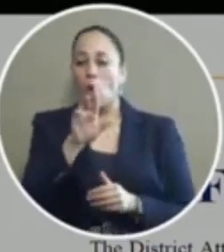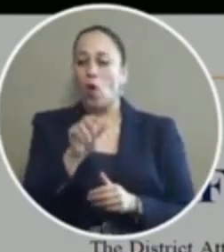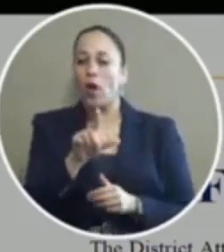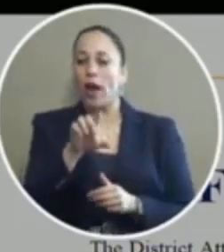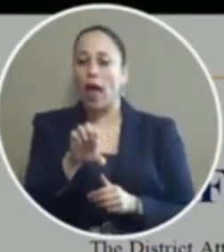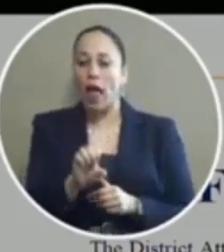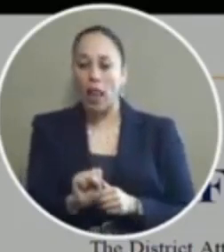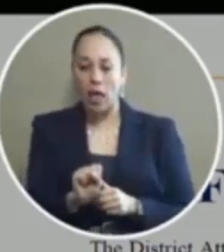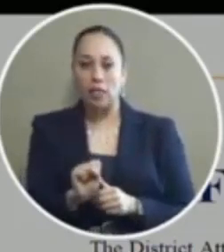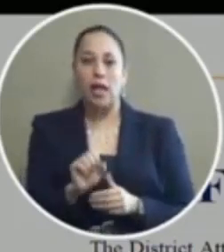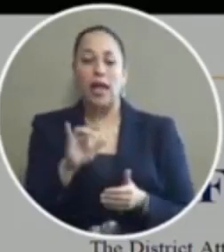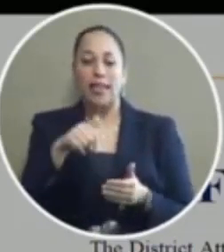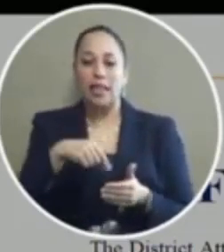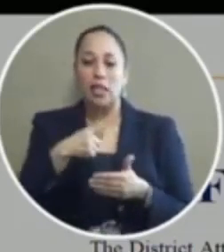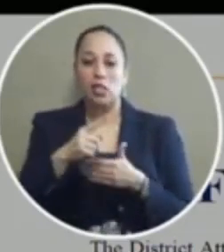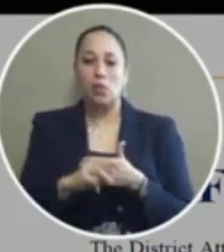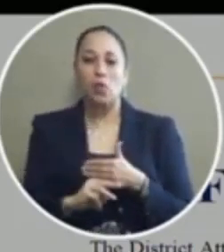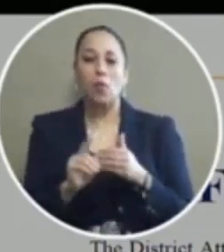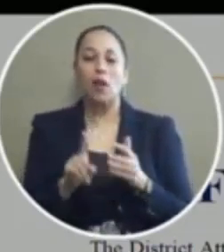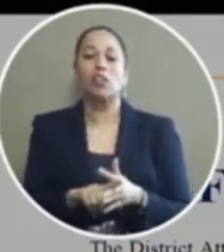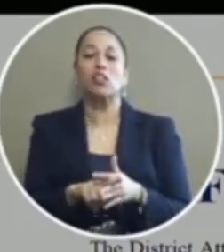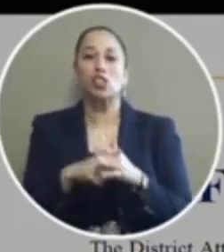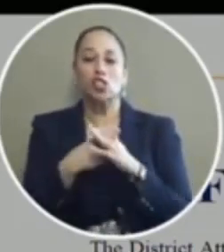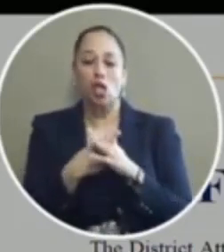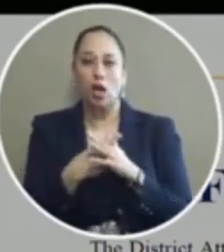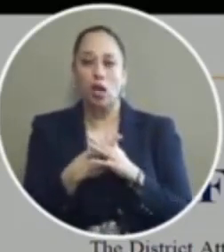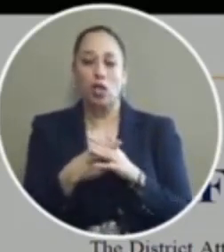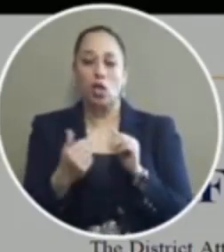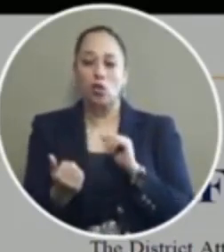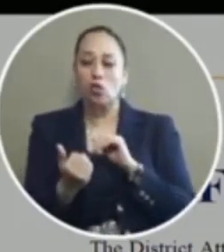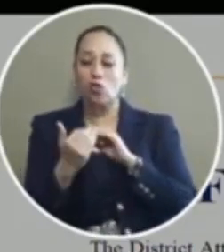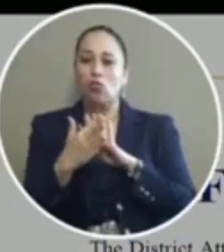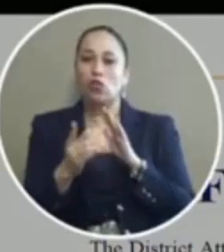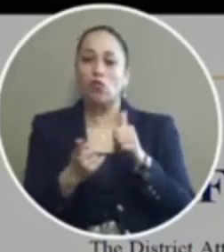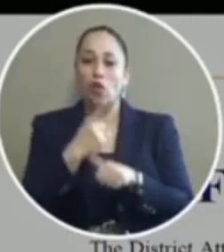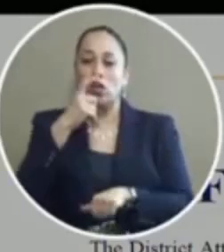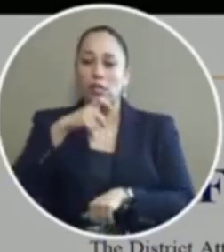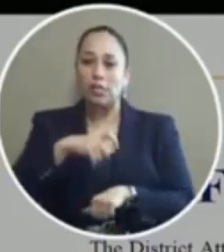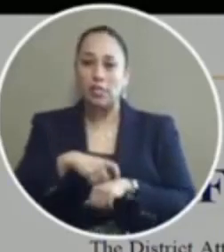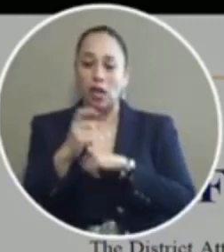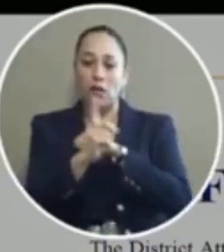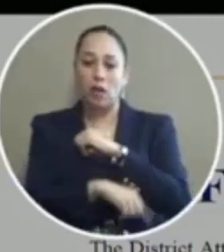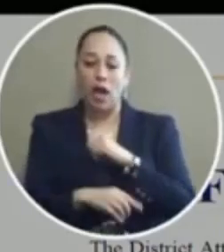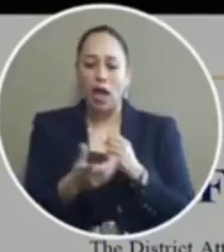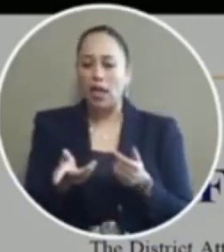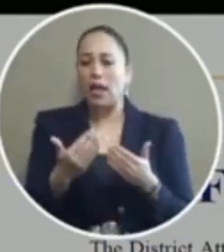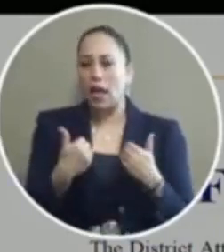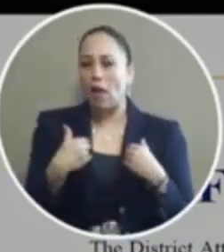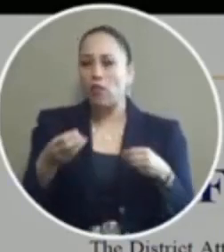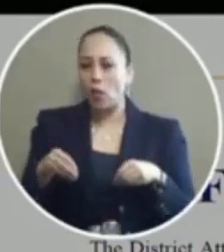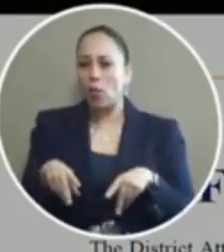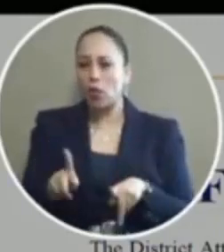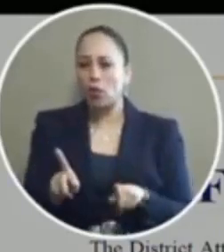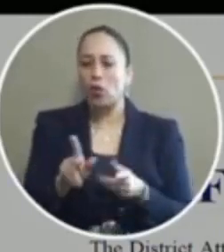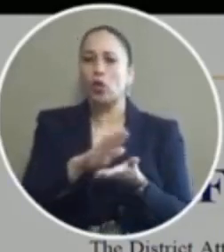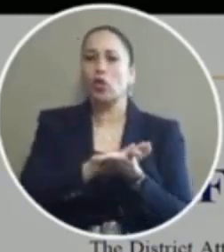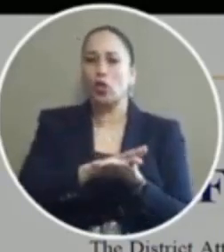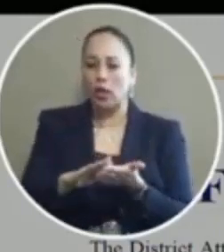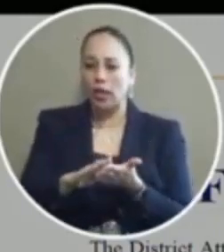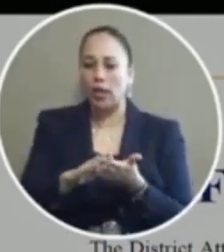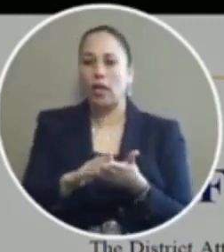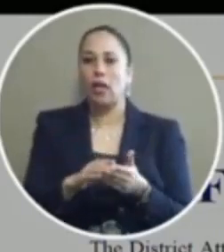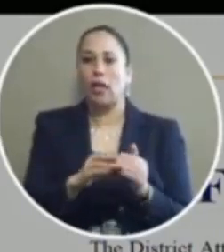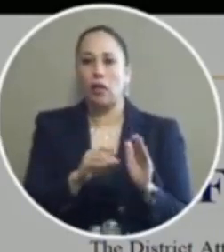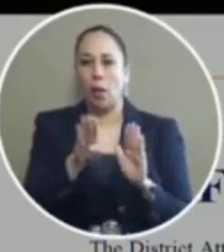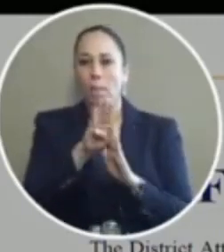well this program was implemented to address first-time offenders and give them the opportunity to have a clean record